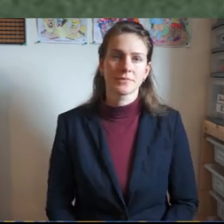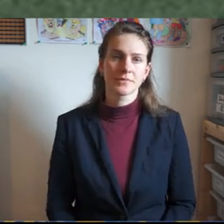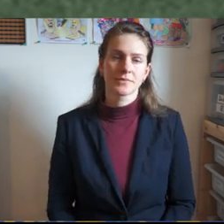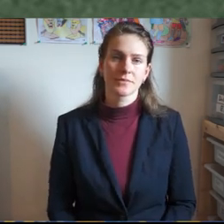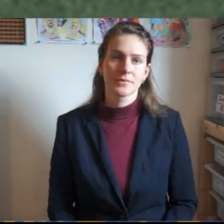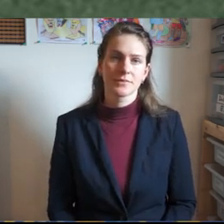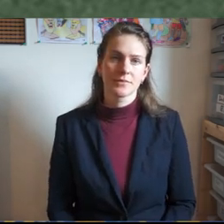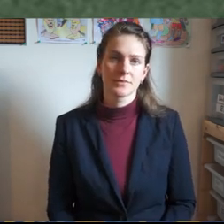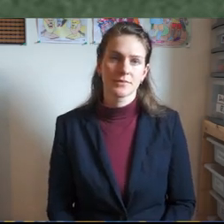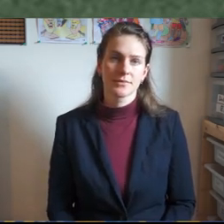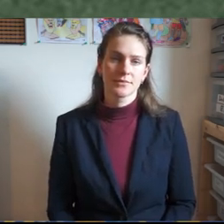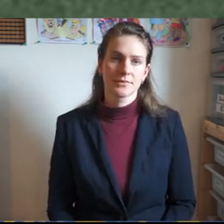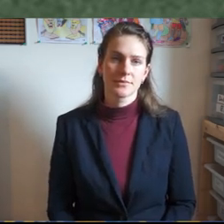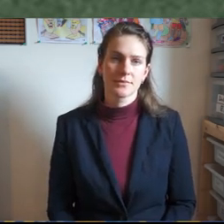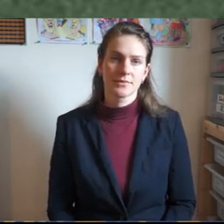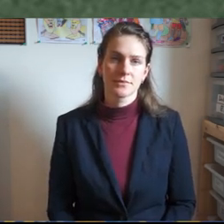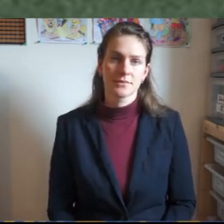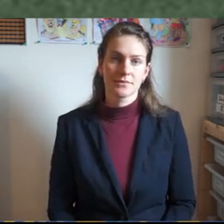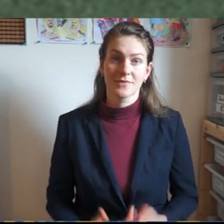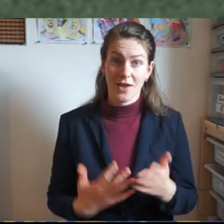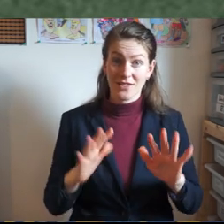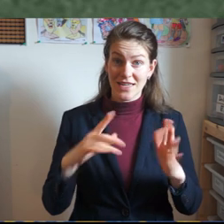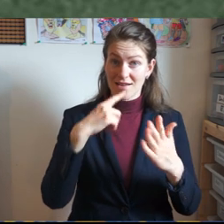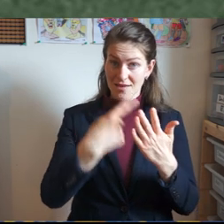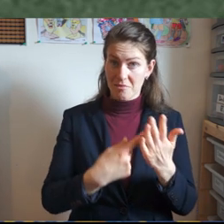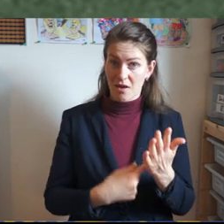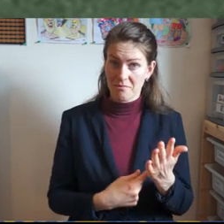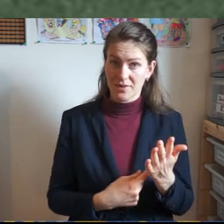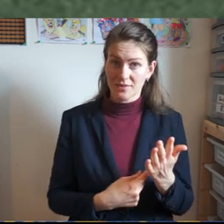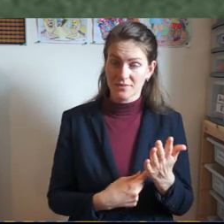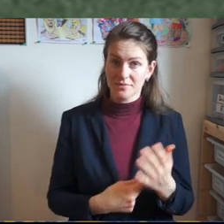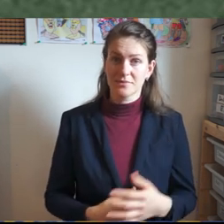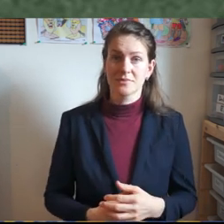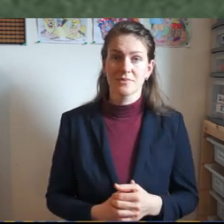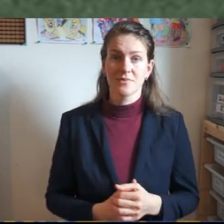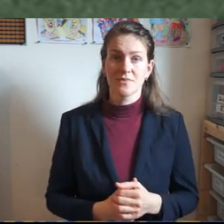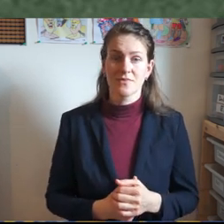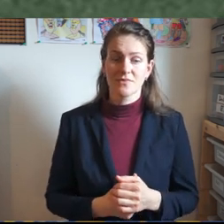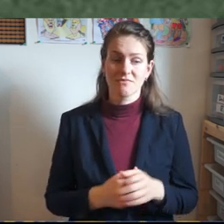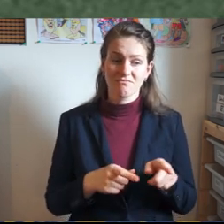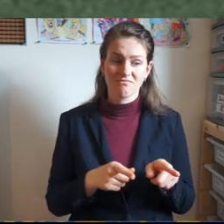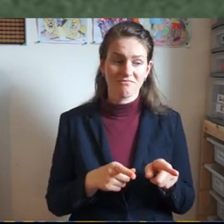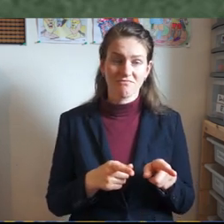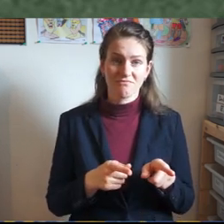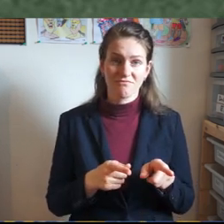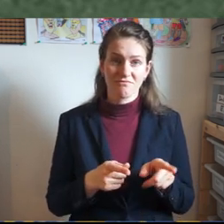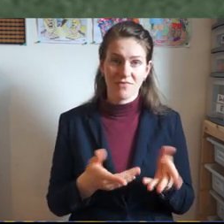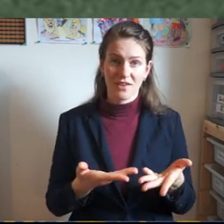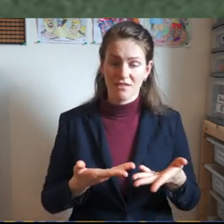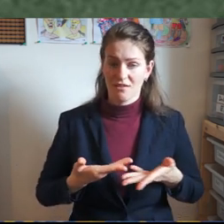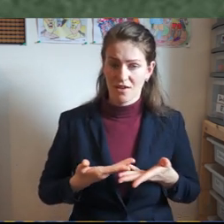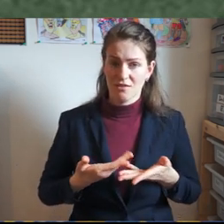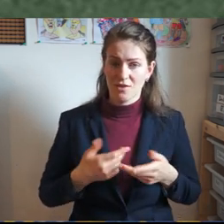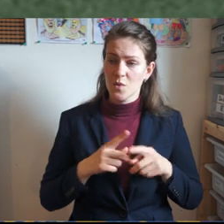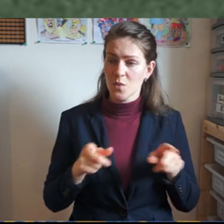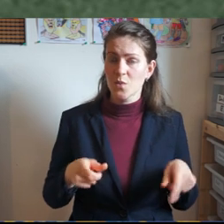Now, the Ten Commandments, they were not given so that we can have a